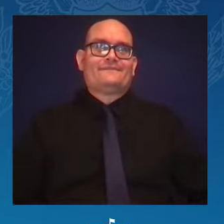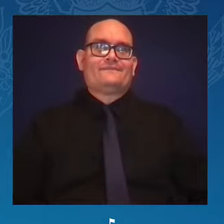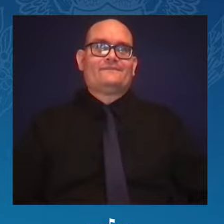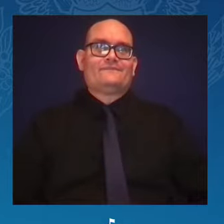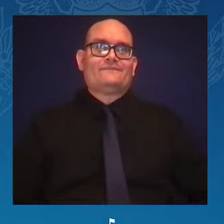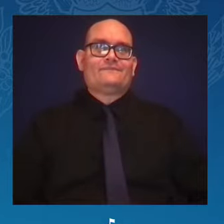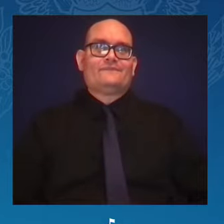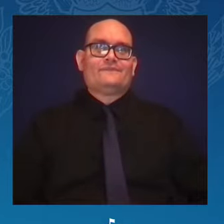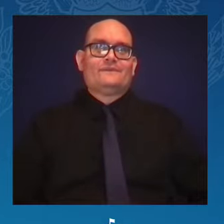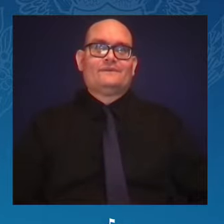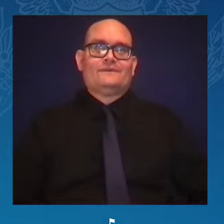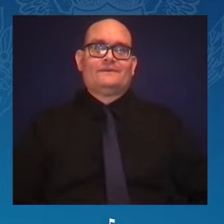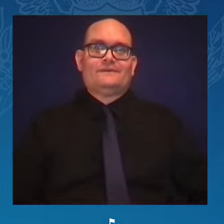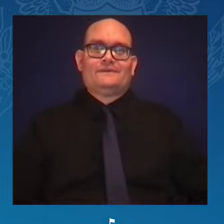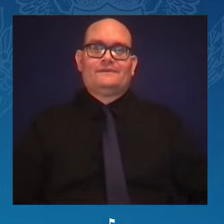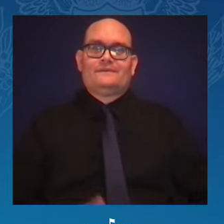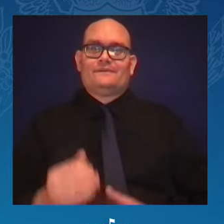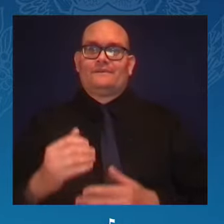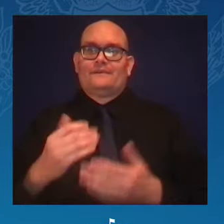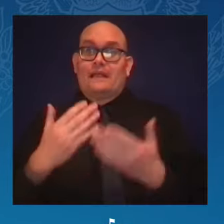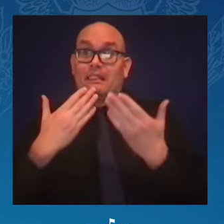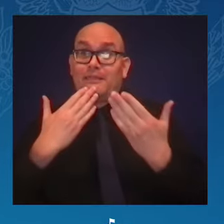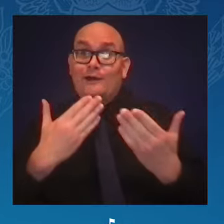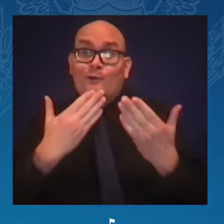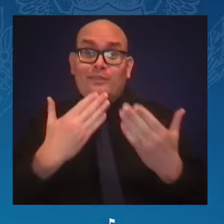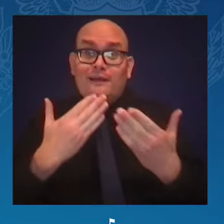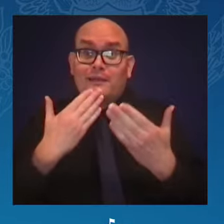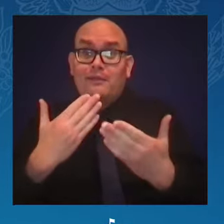Thank you, my stars and guests. Please be seated.